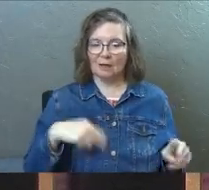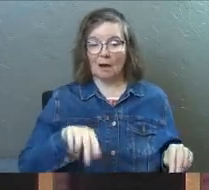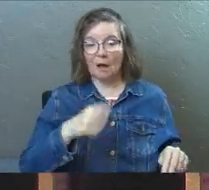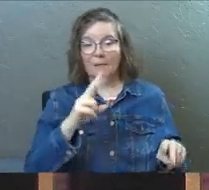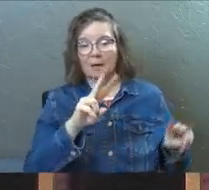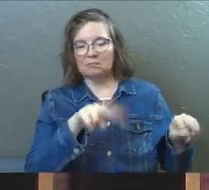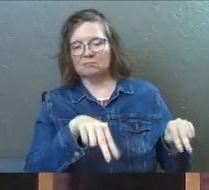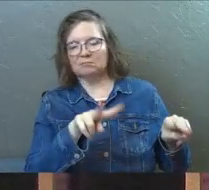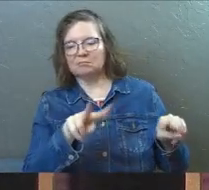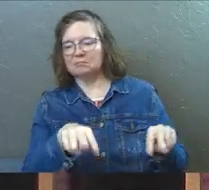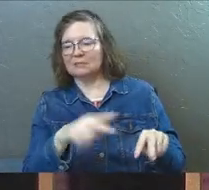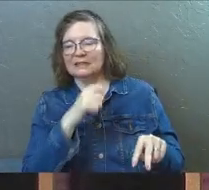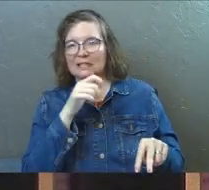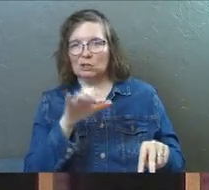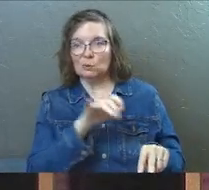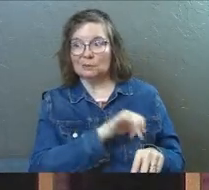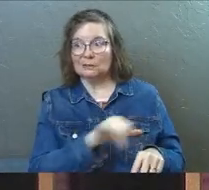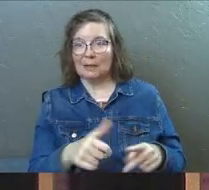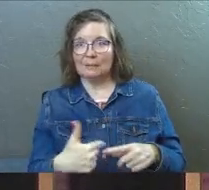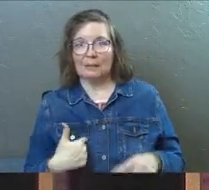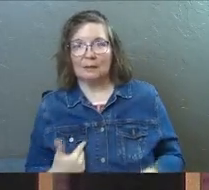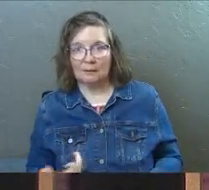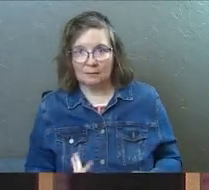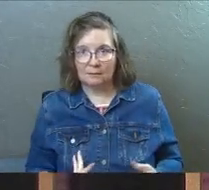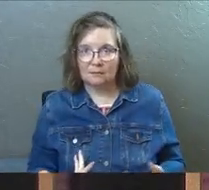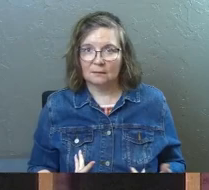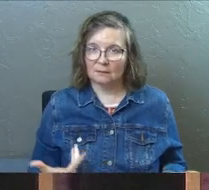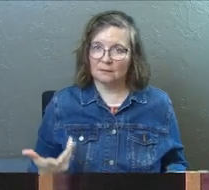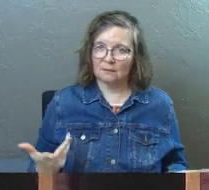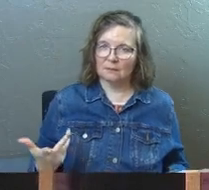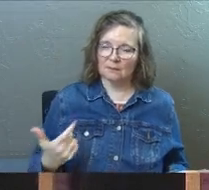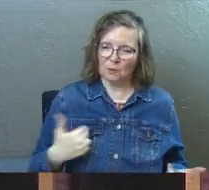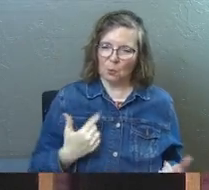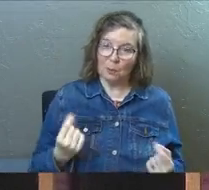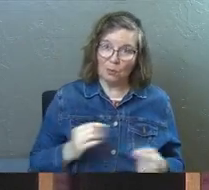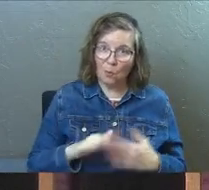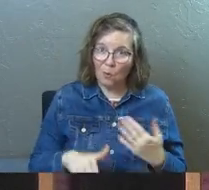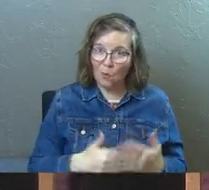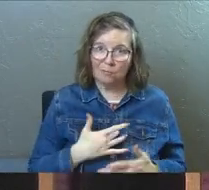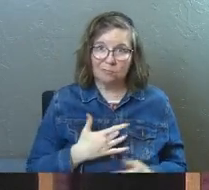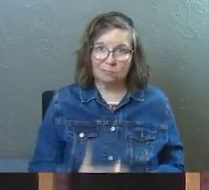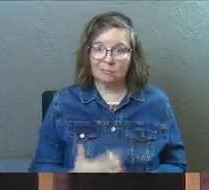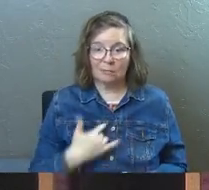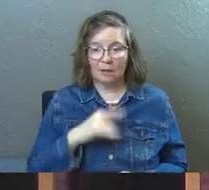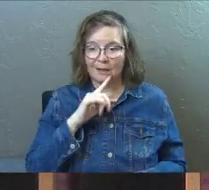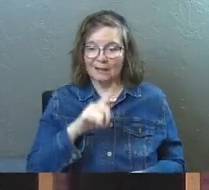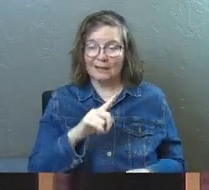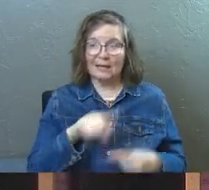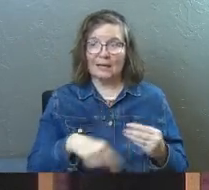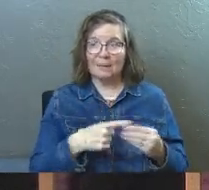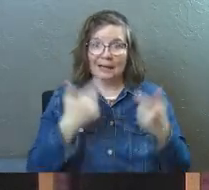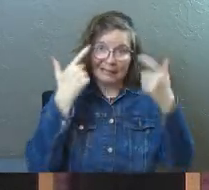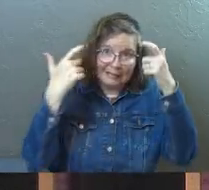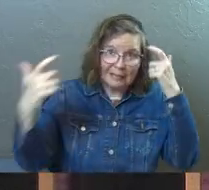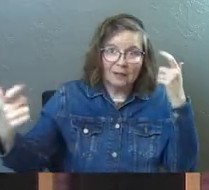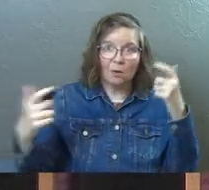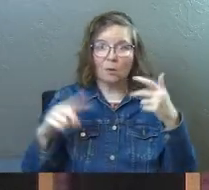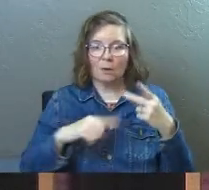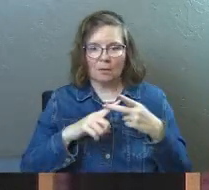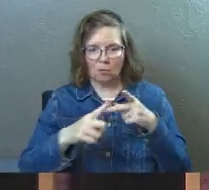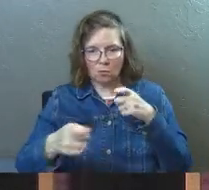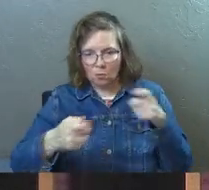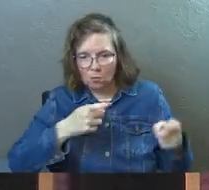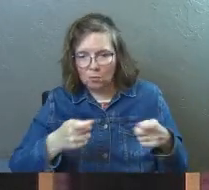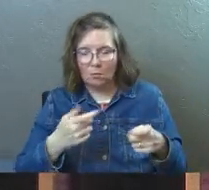down on other people that didn't do 10, like I did 10. Like we do all of these things, right? That is about ego and it is about